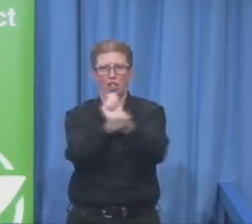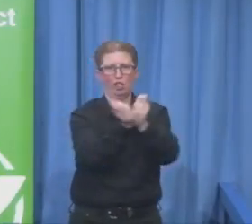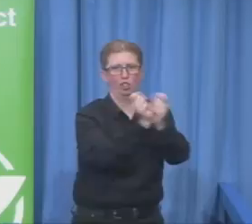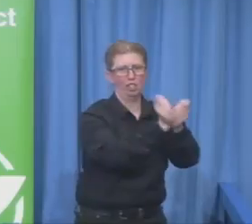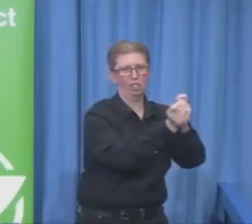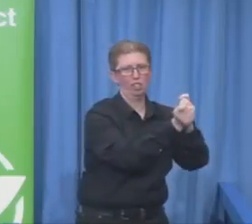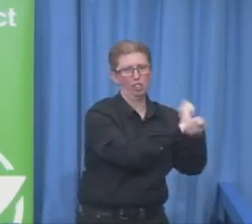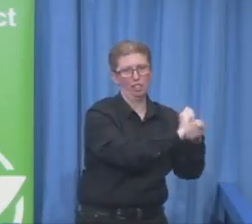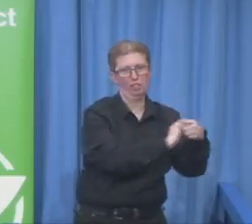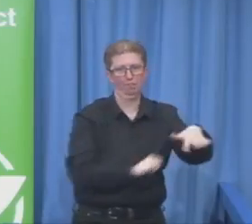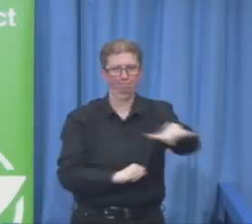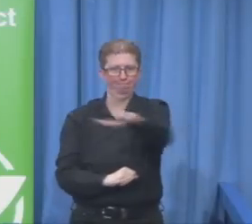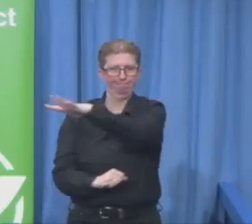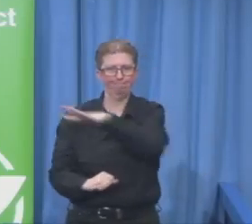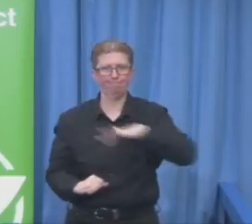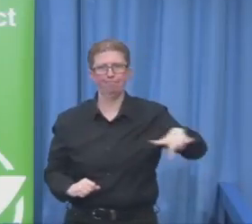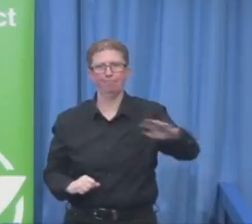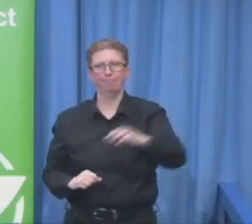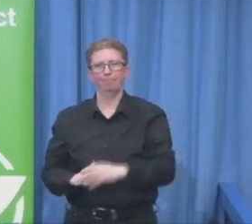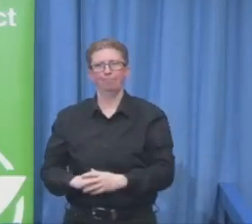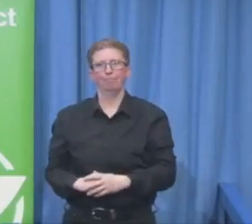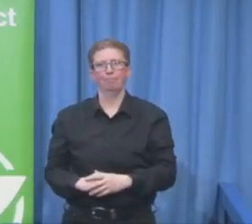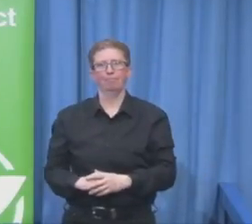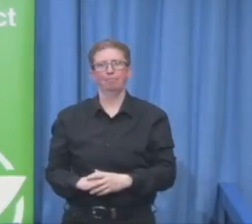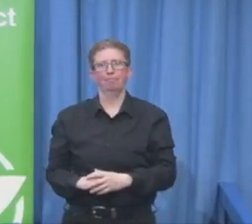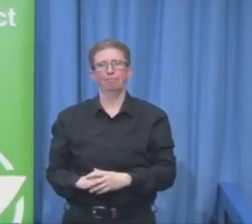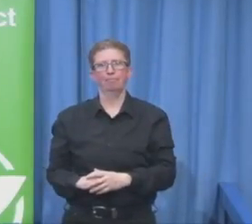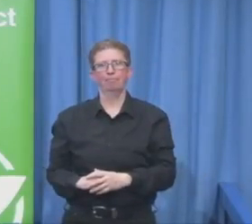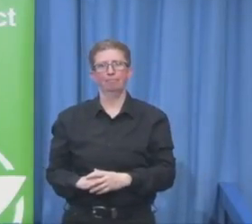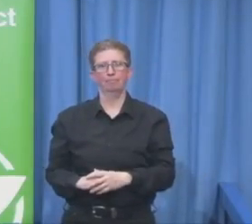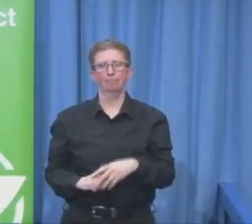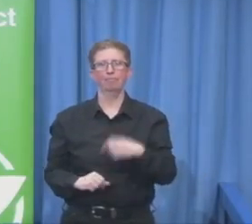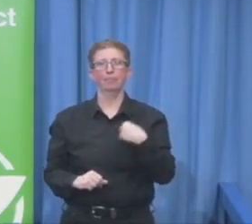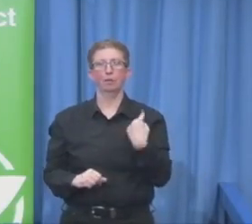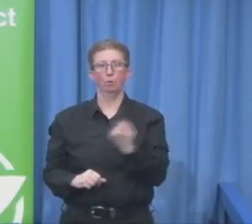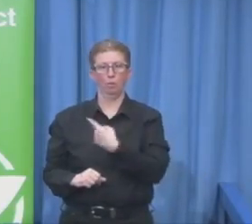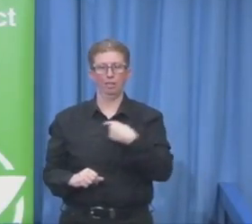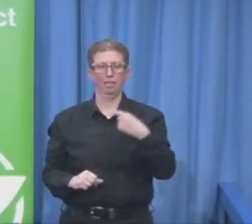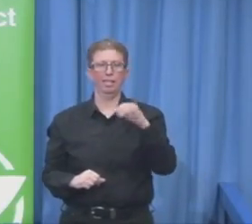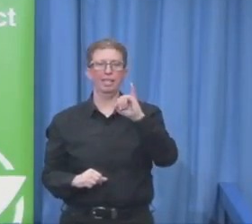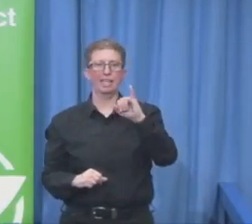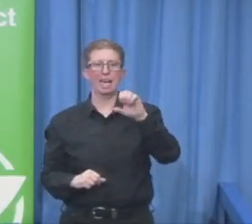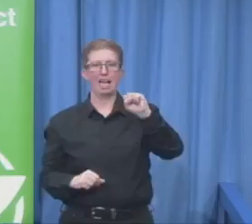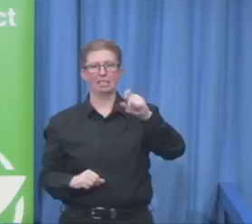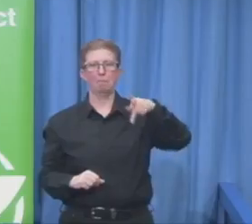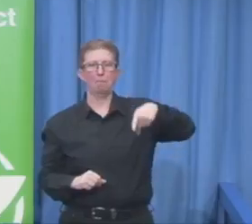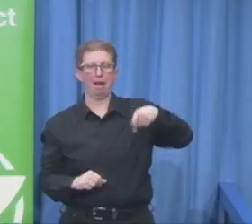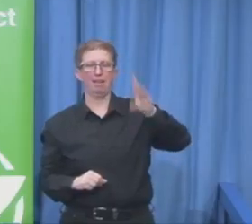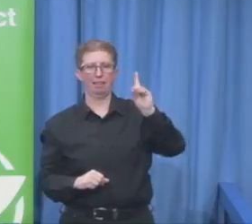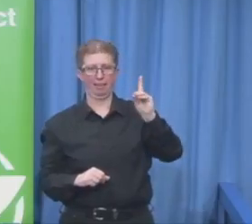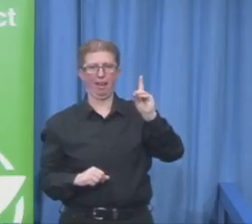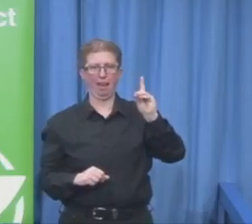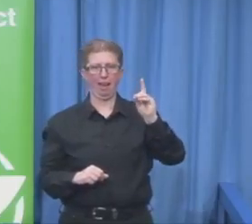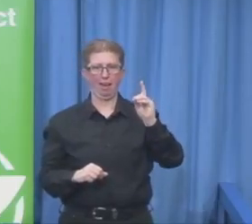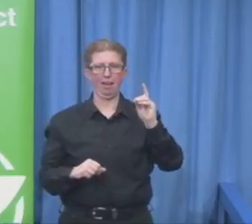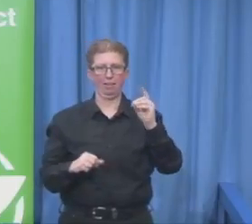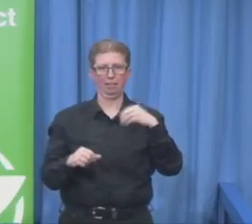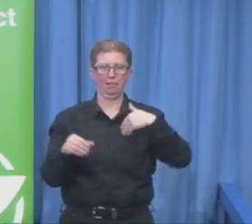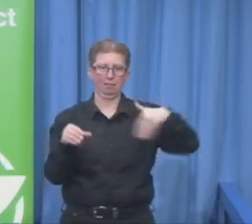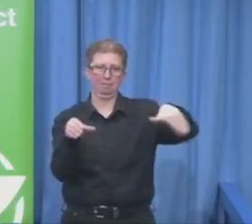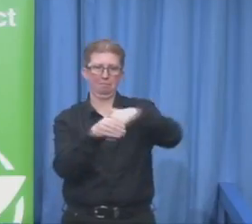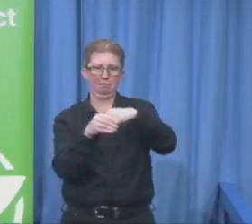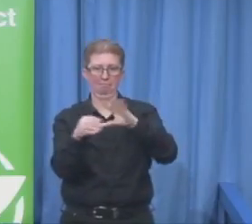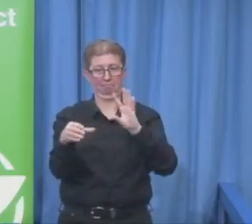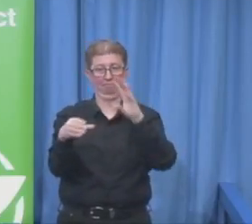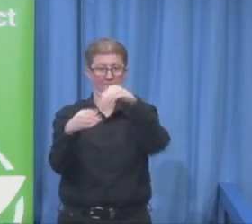member of ESPD, and our research on job and job satisfaction has been discussed last year during